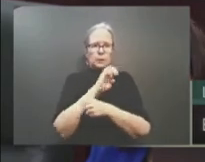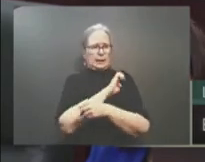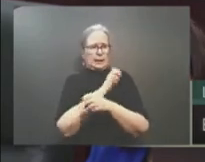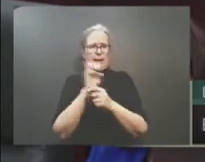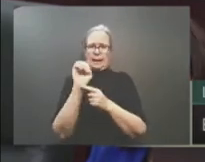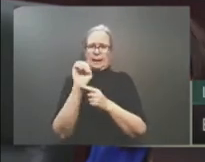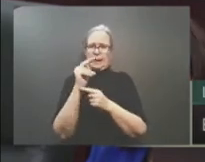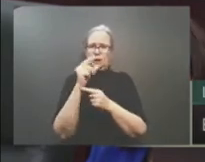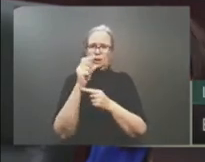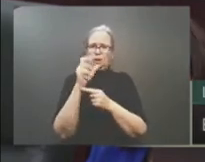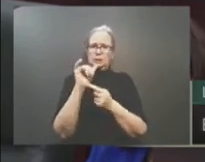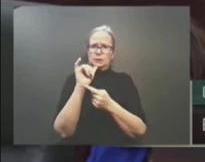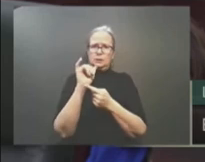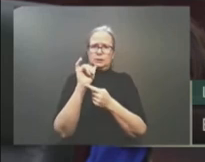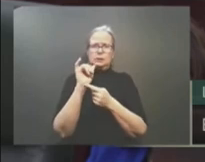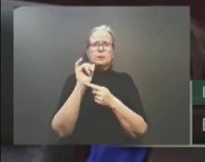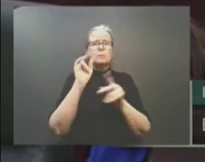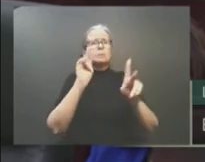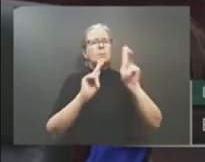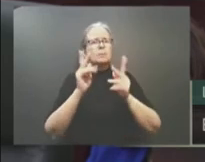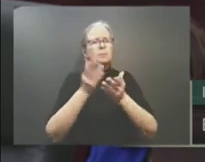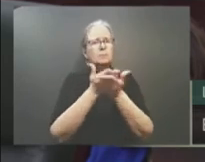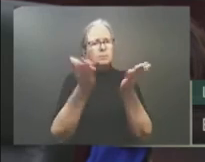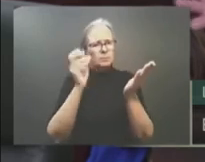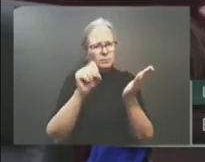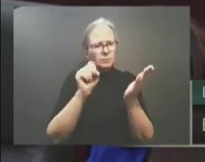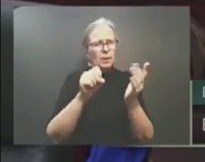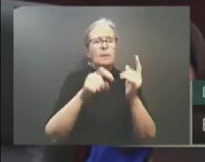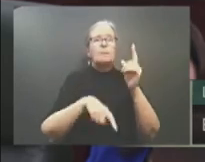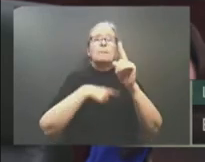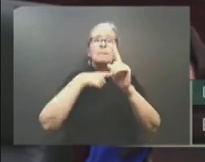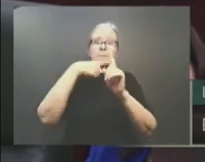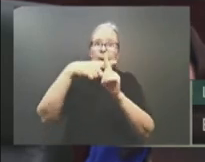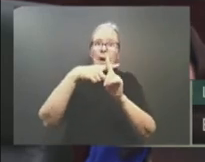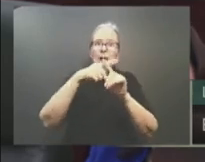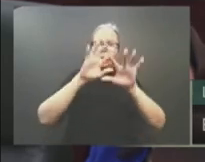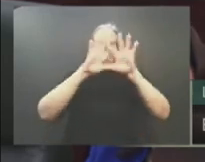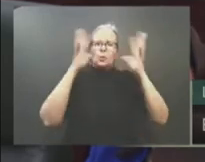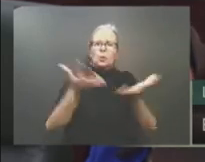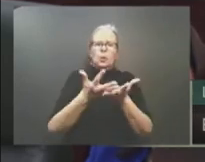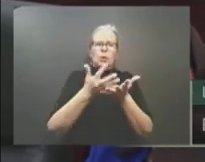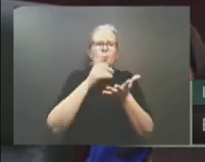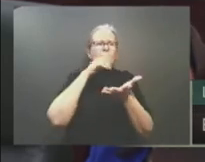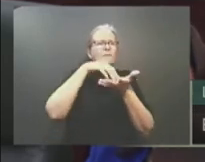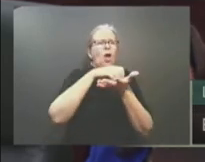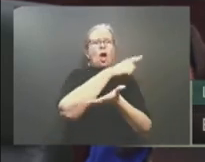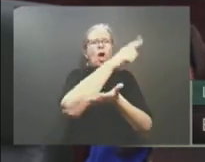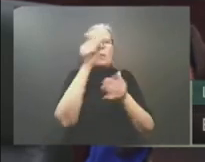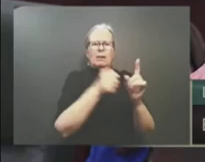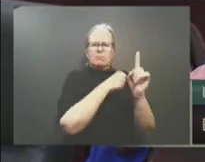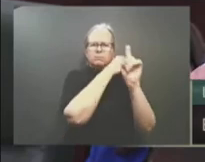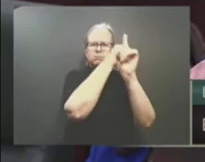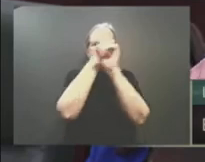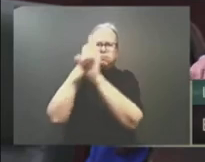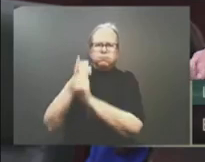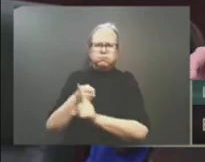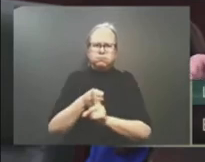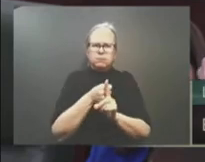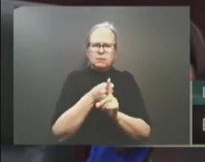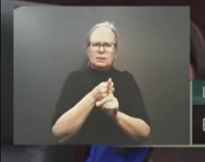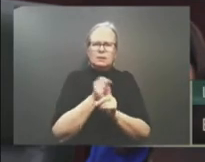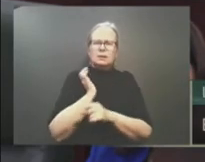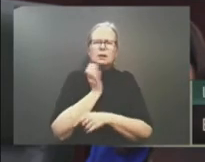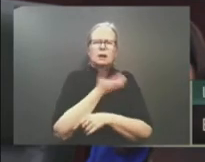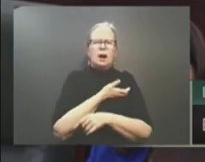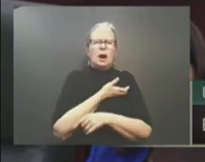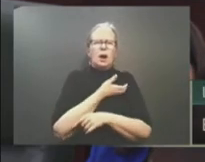hardship for the world's most vulnerable. Canadian energy will help those living on the margins heat their homes. It will make fertilizer